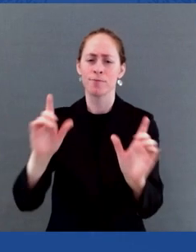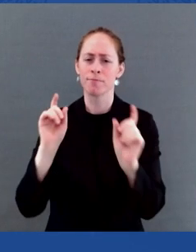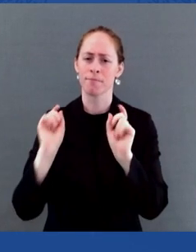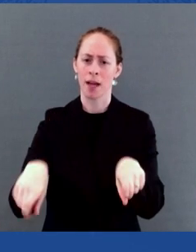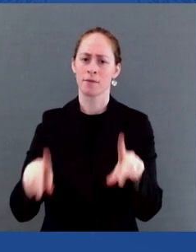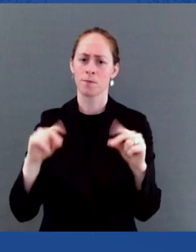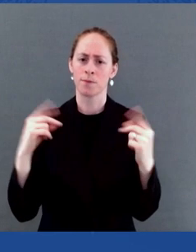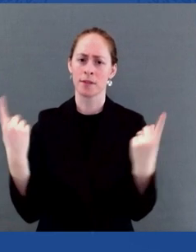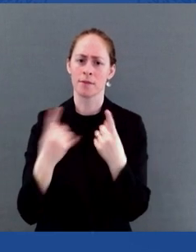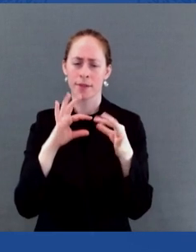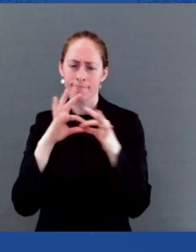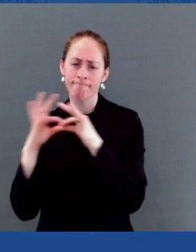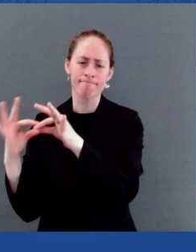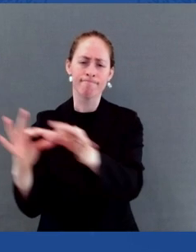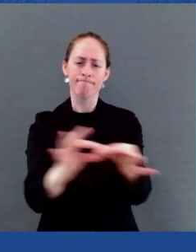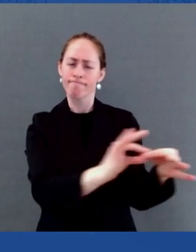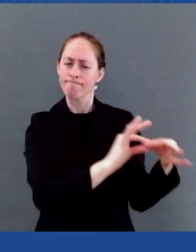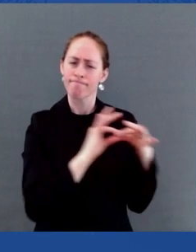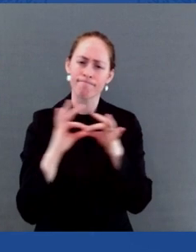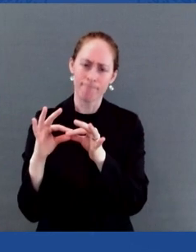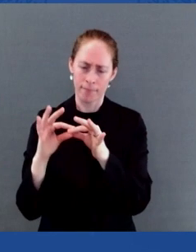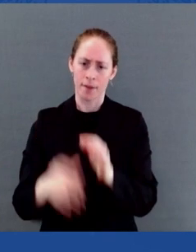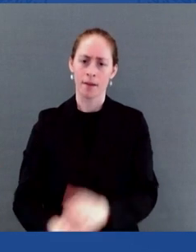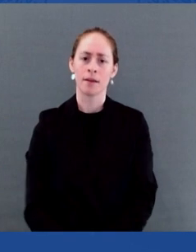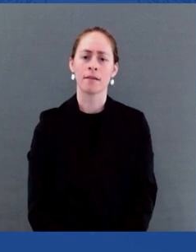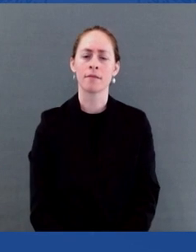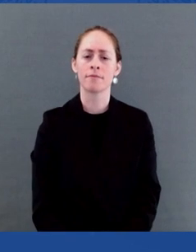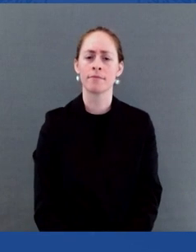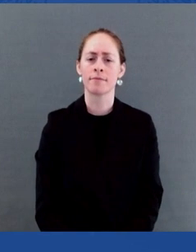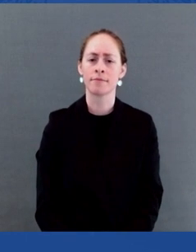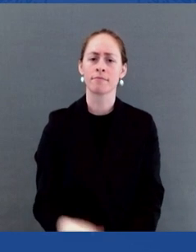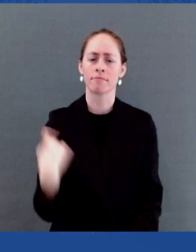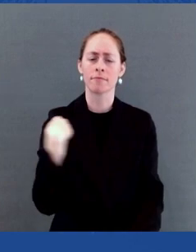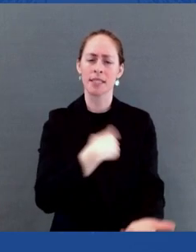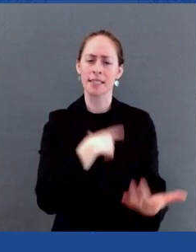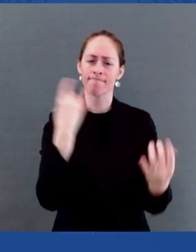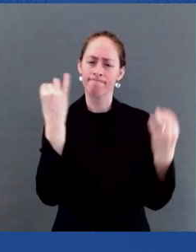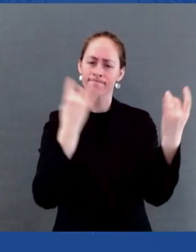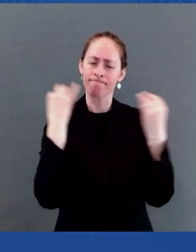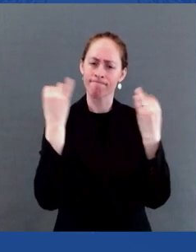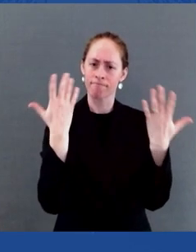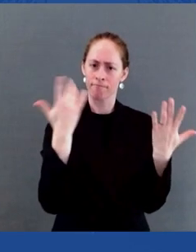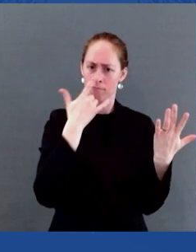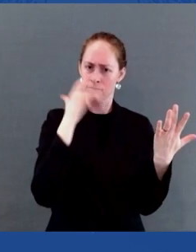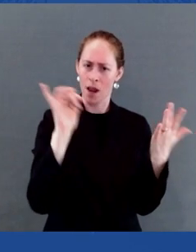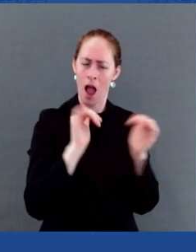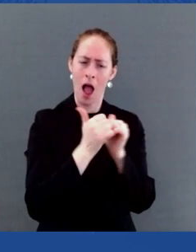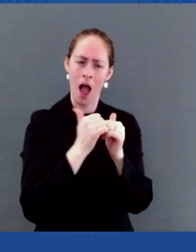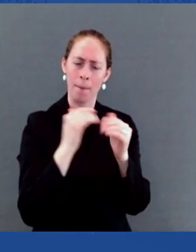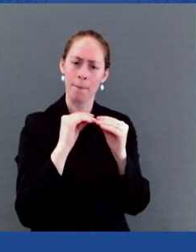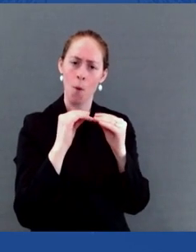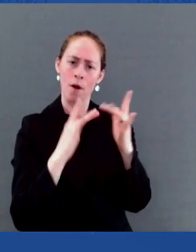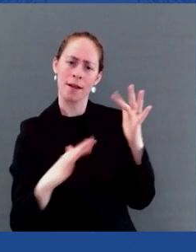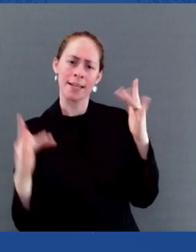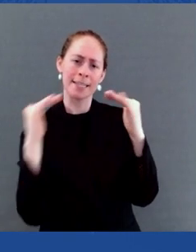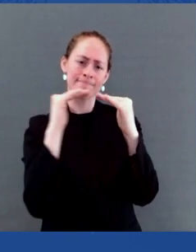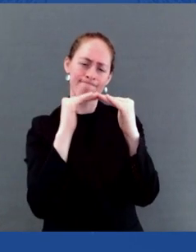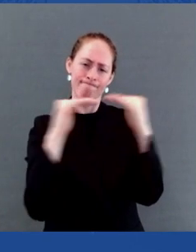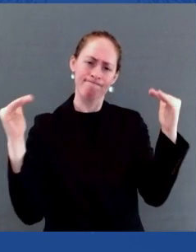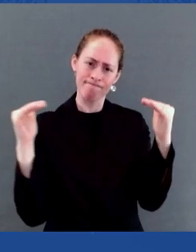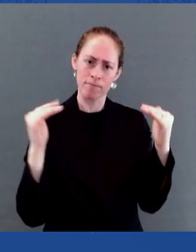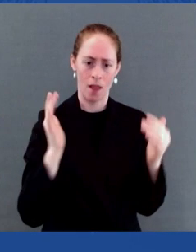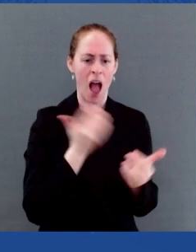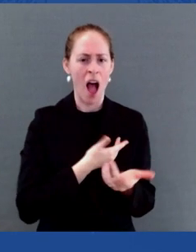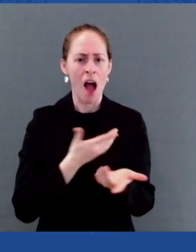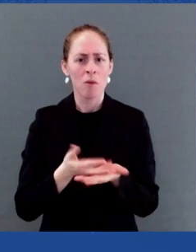equity, expanding resources, and engaging those who have lived with this struggle, including